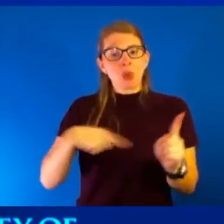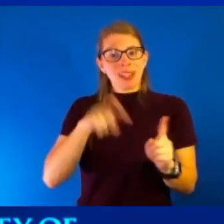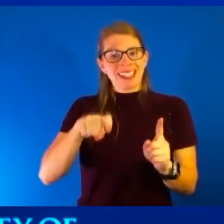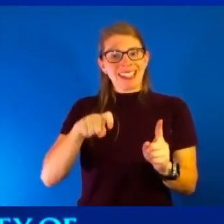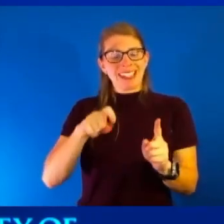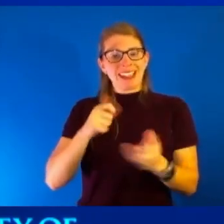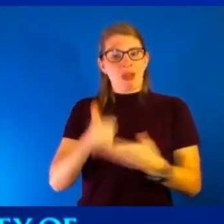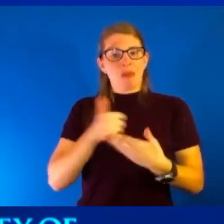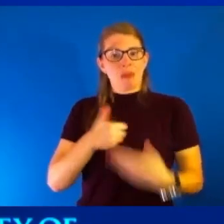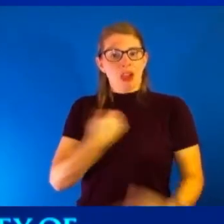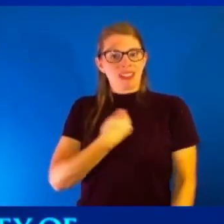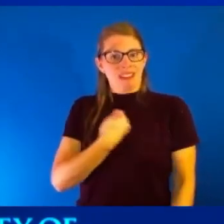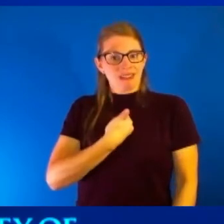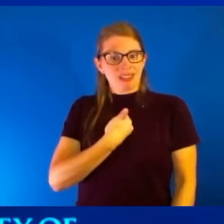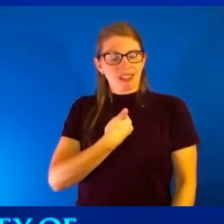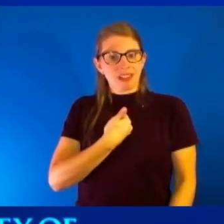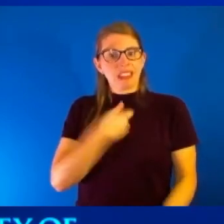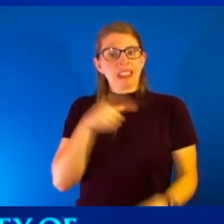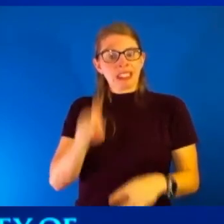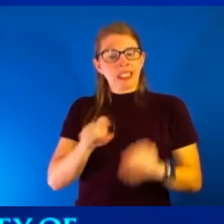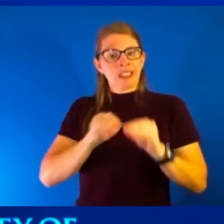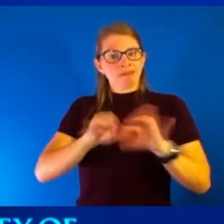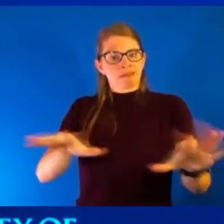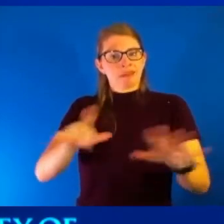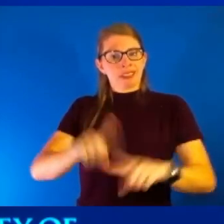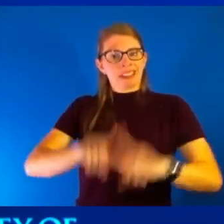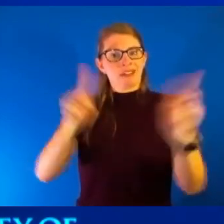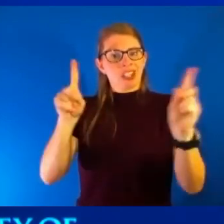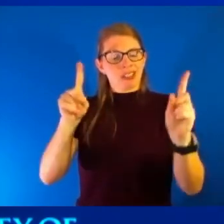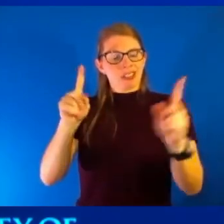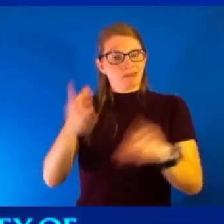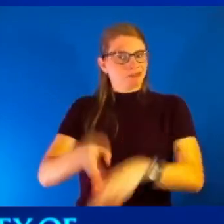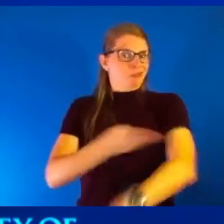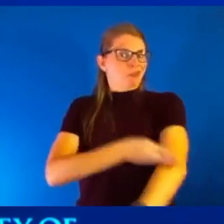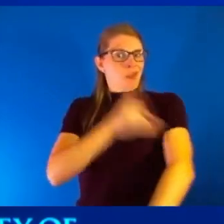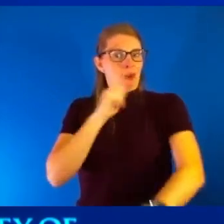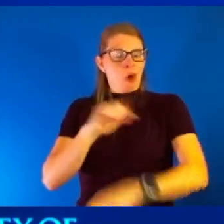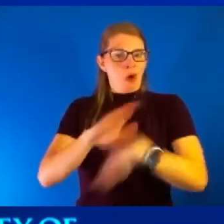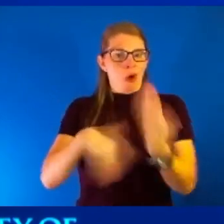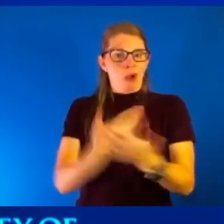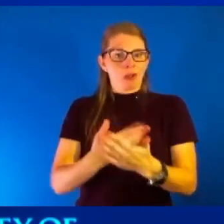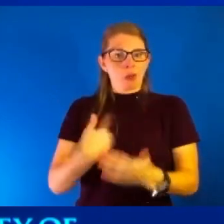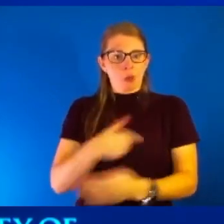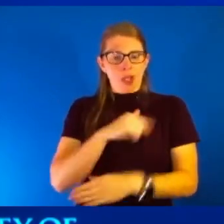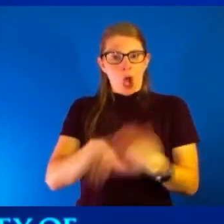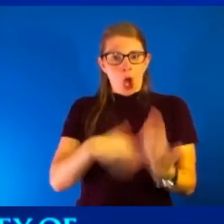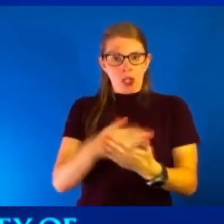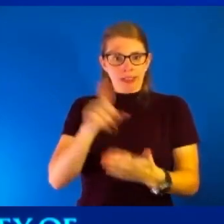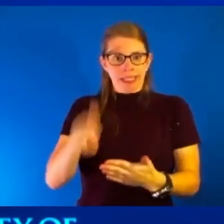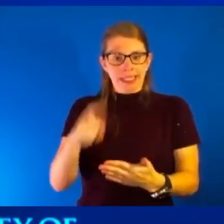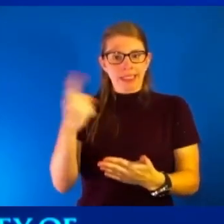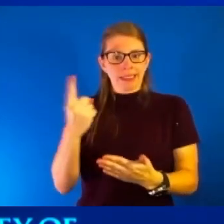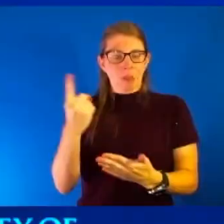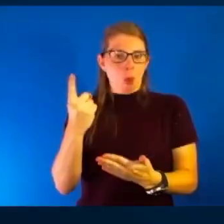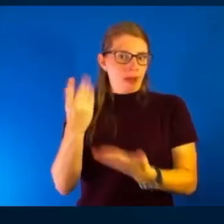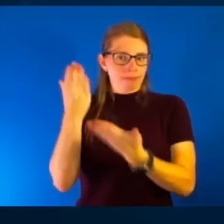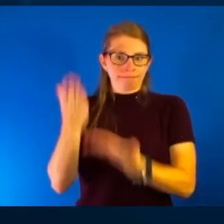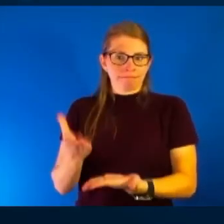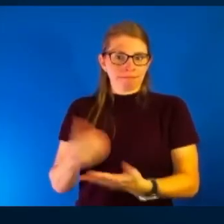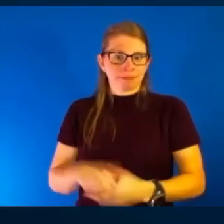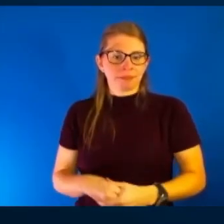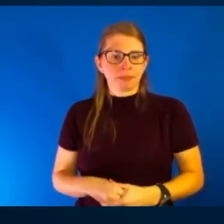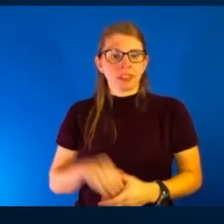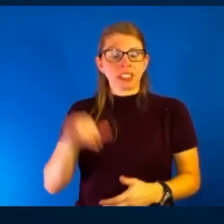We need to make a difference. And we can do that. Because you see, we all need someone. Jess.